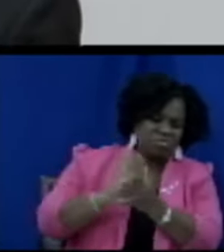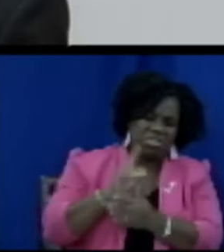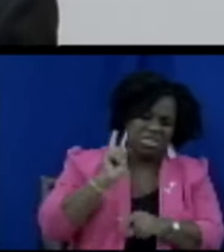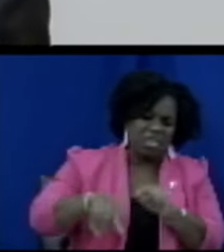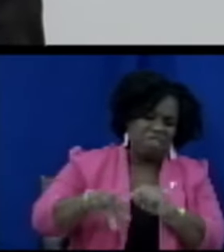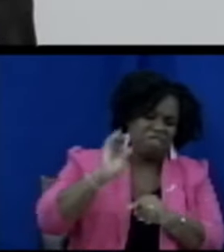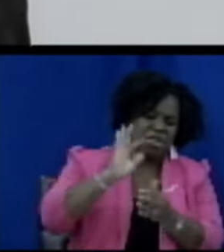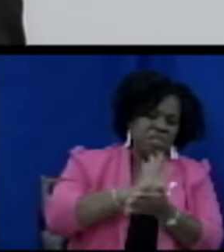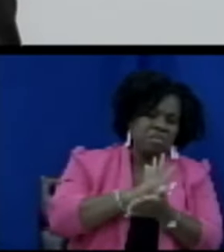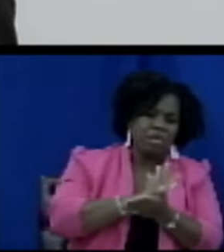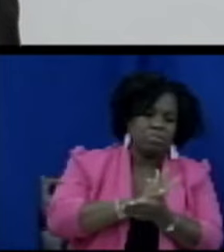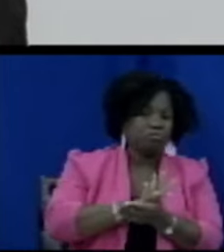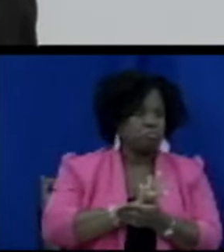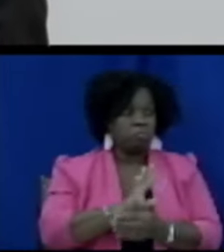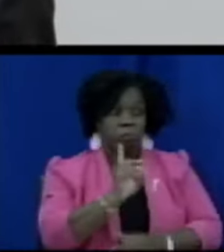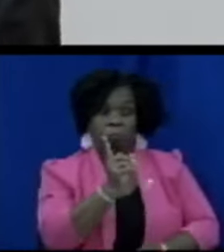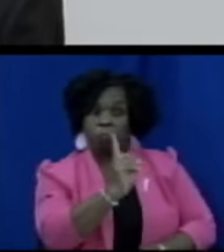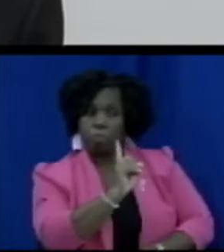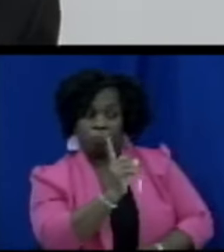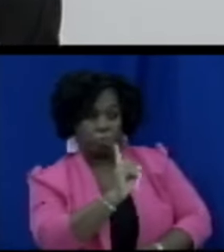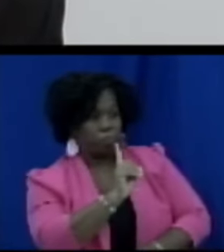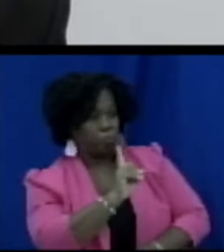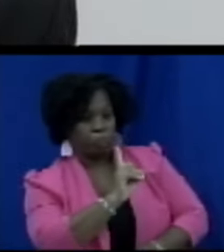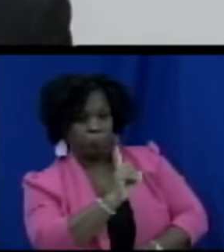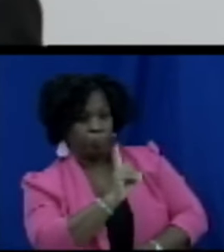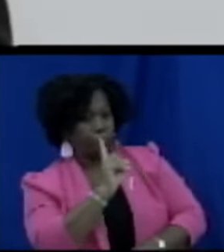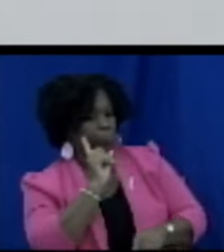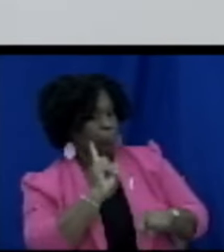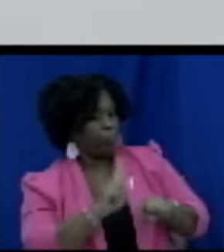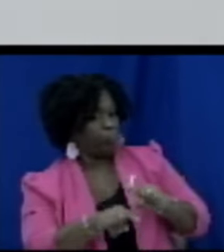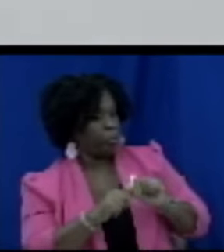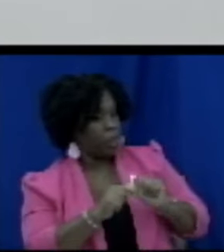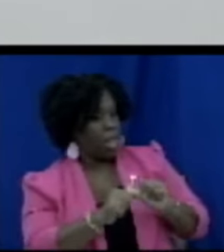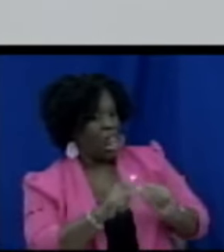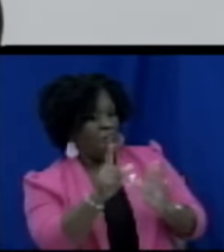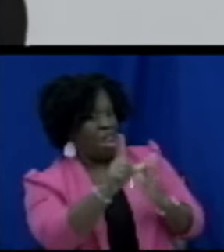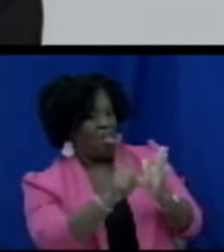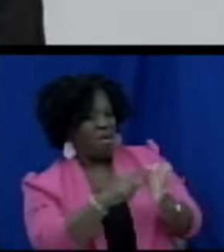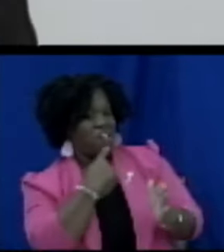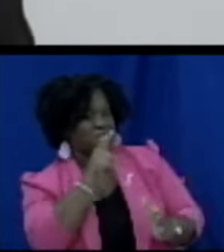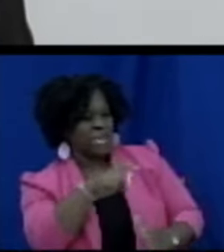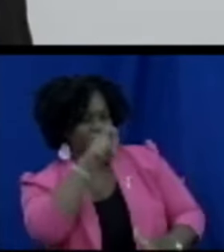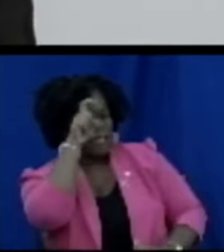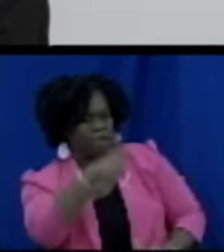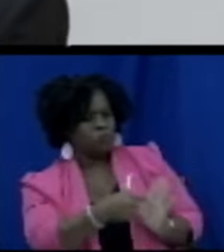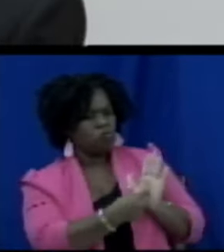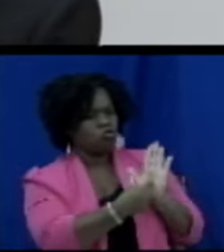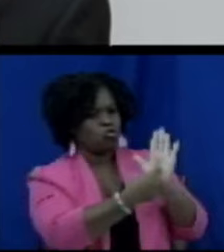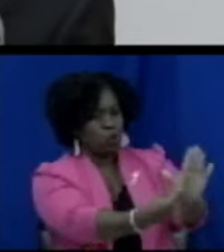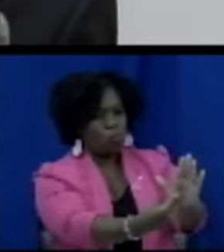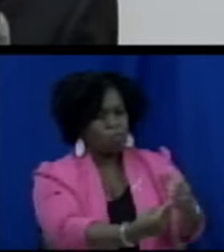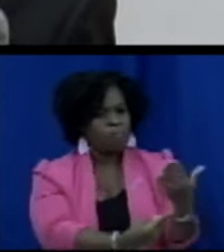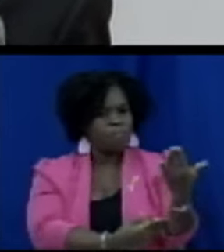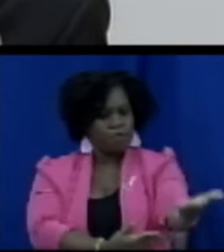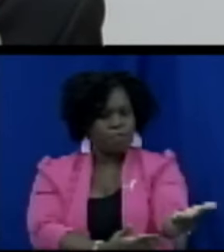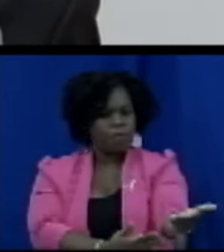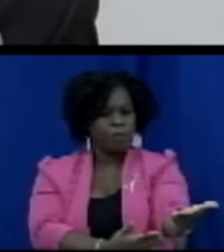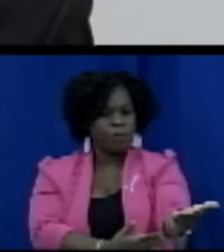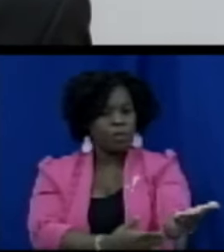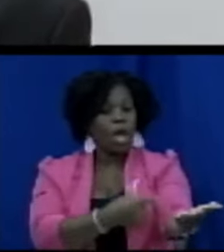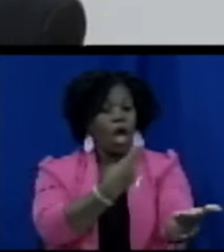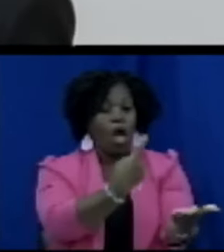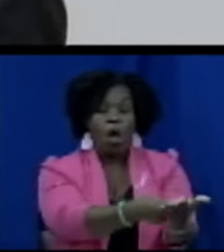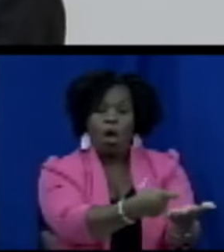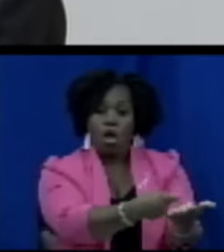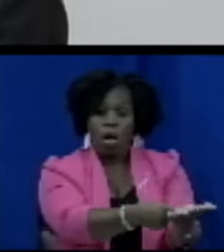can't do that anymore the law says he must show the documents what